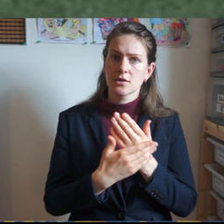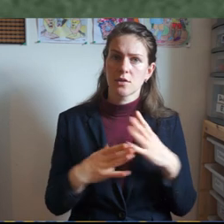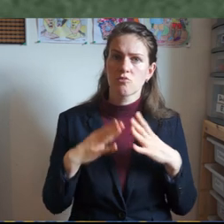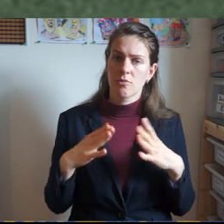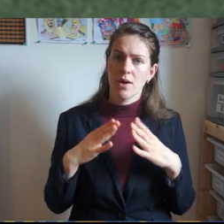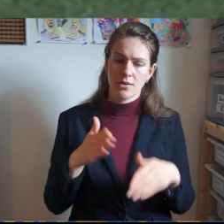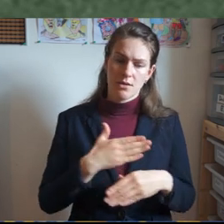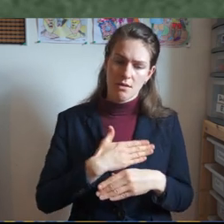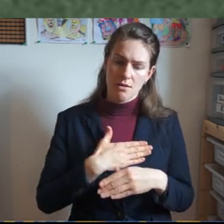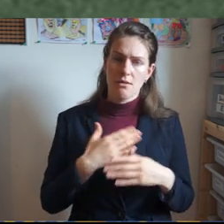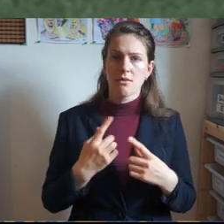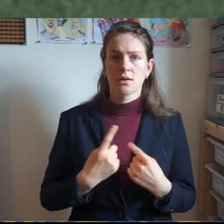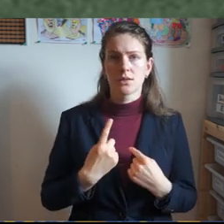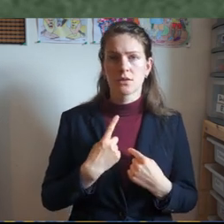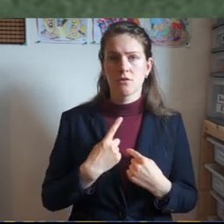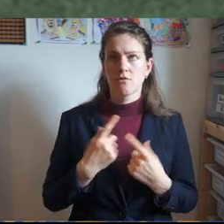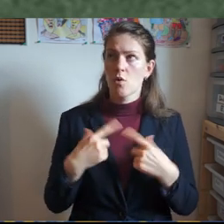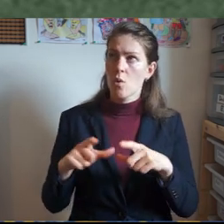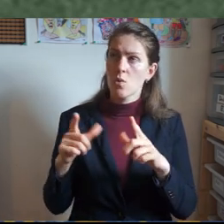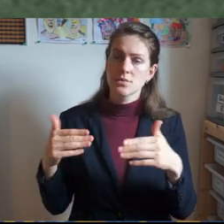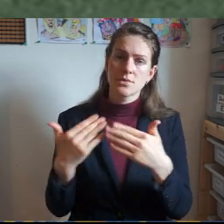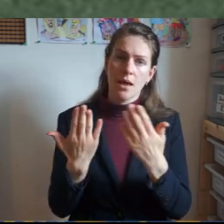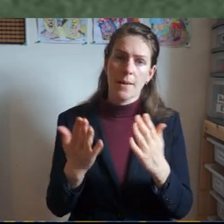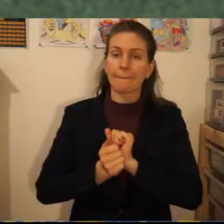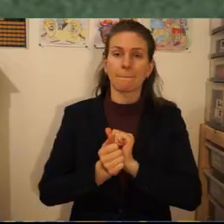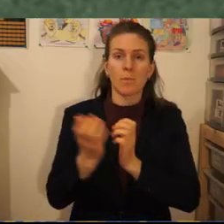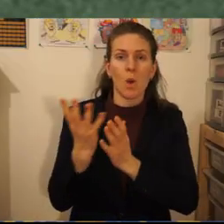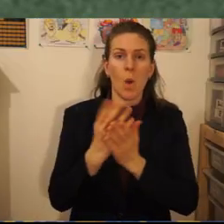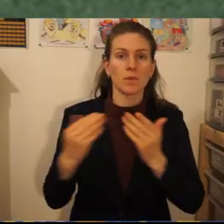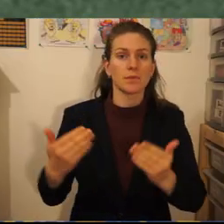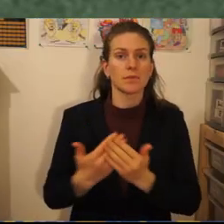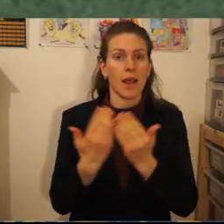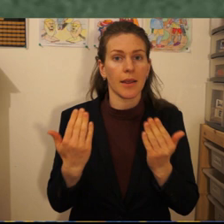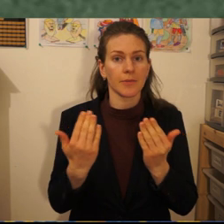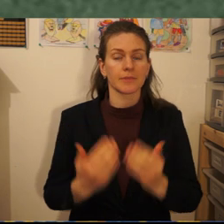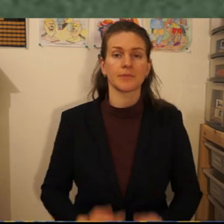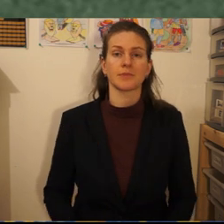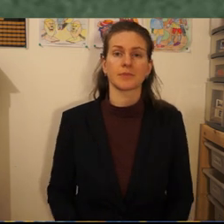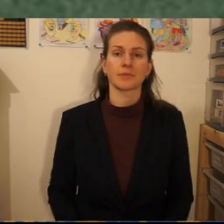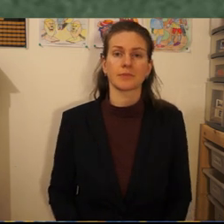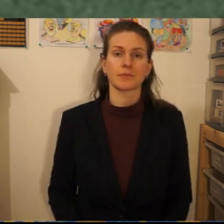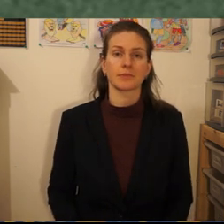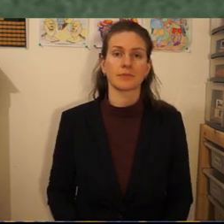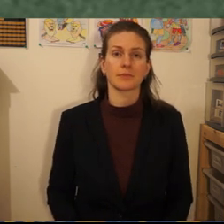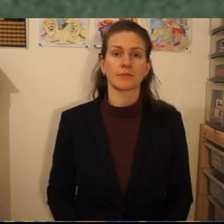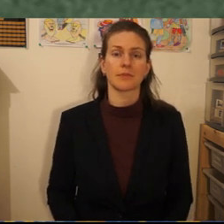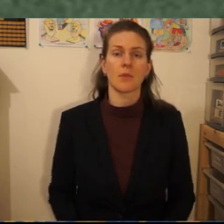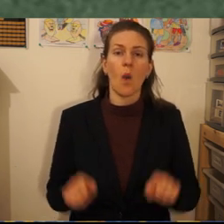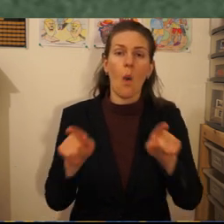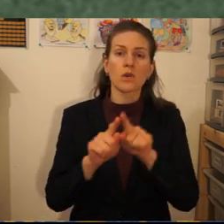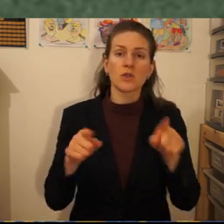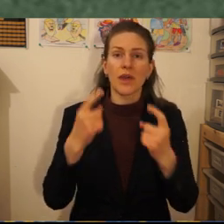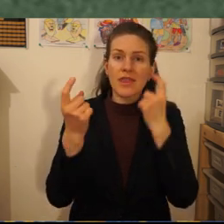and we want to make sure that we're keeping it holy but also we think